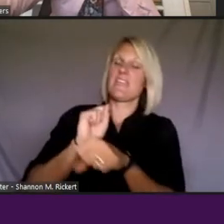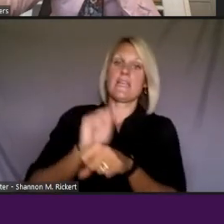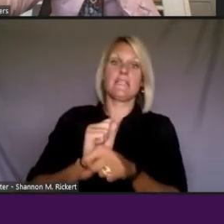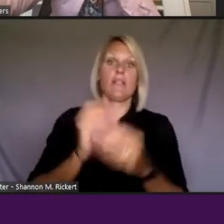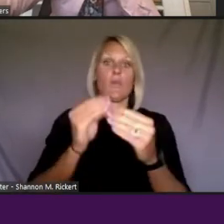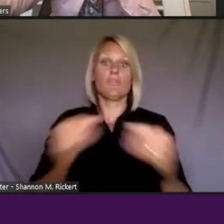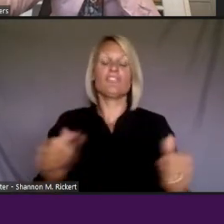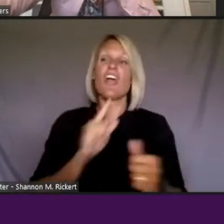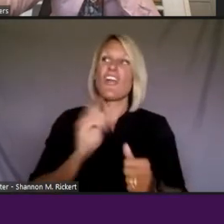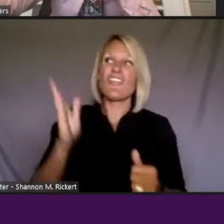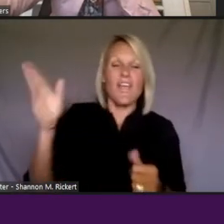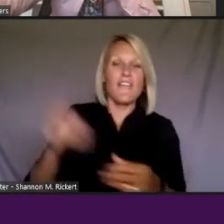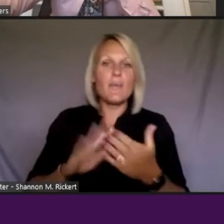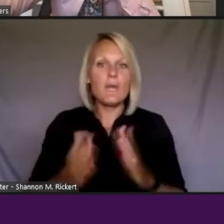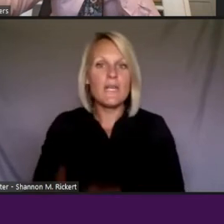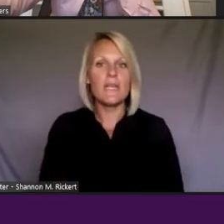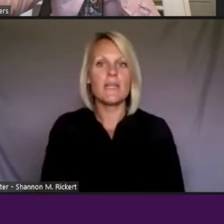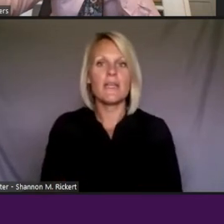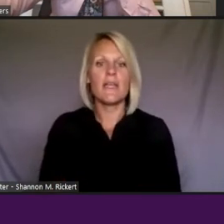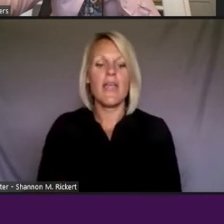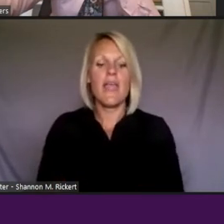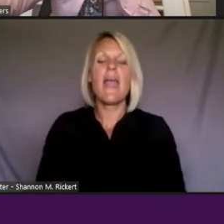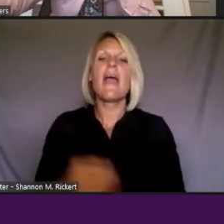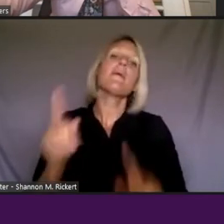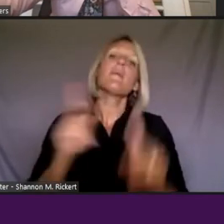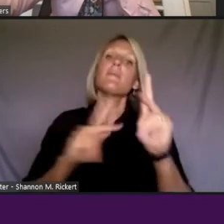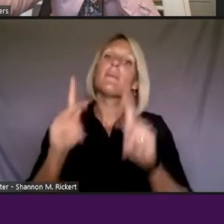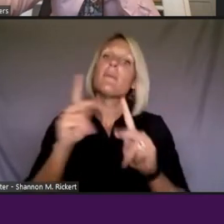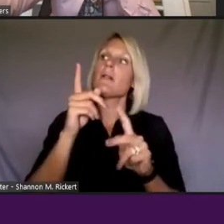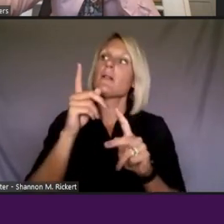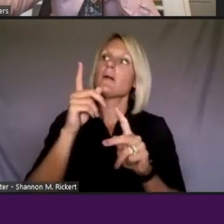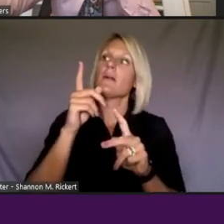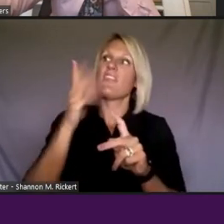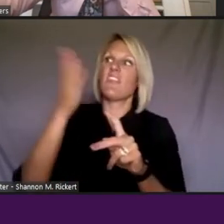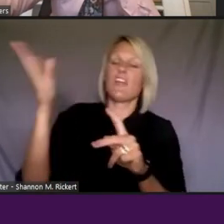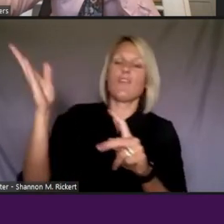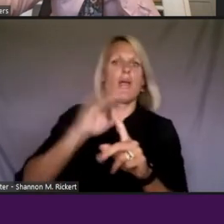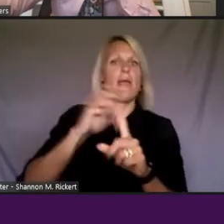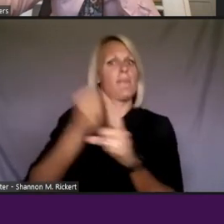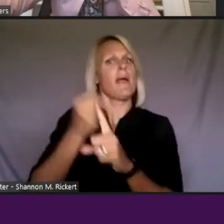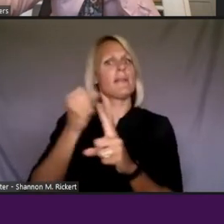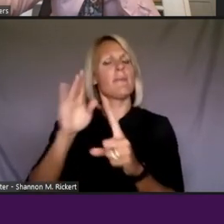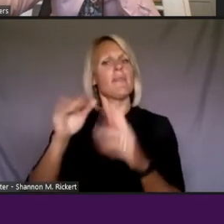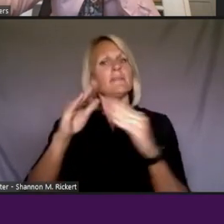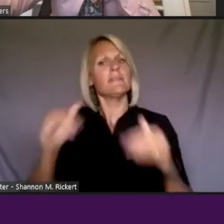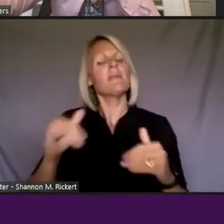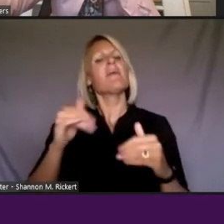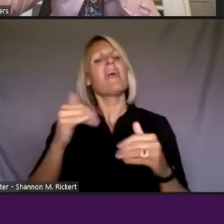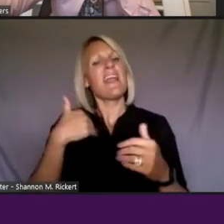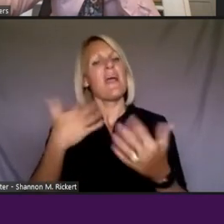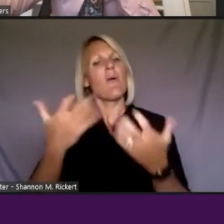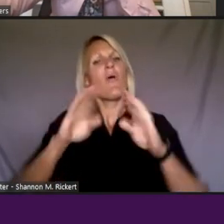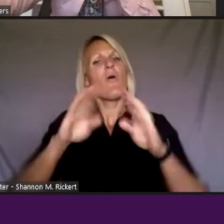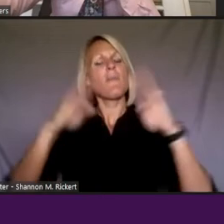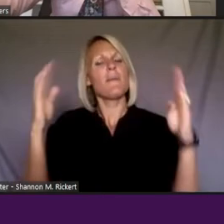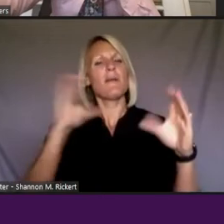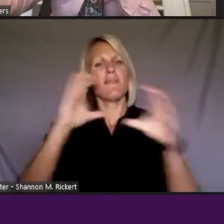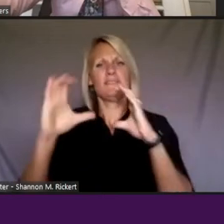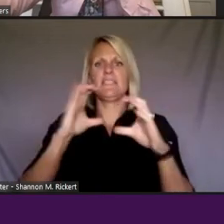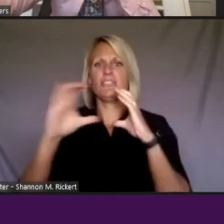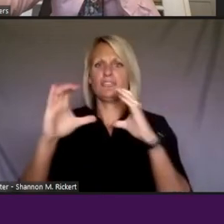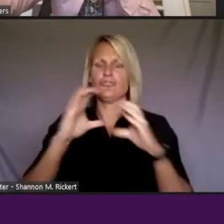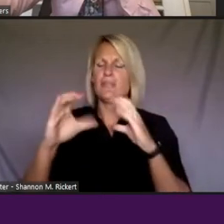who have actually been impacted by the system. And I do want to open up this conversation because we started by saying Larry's